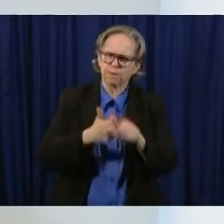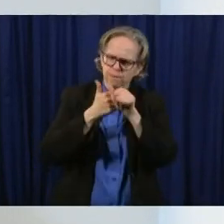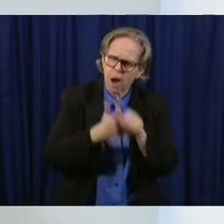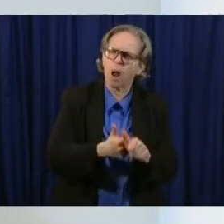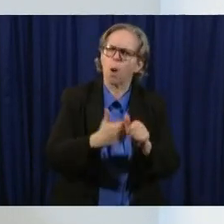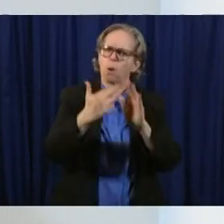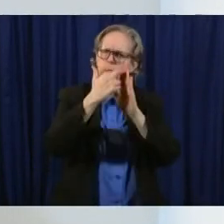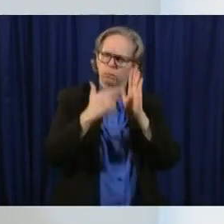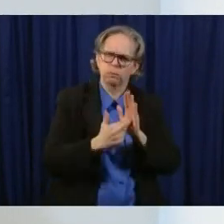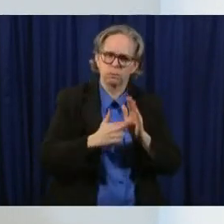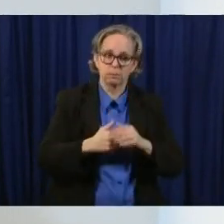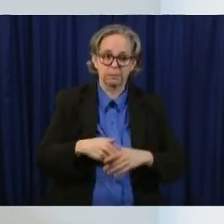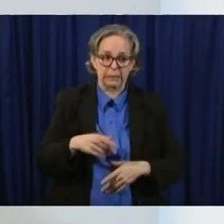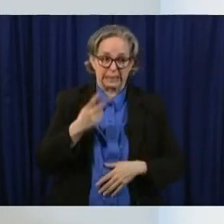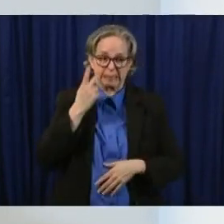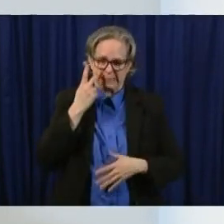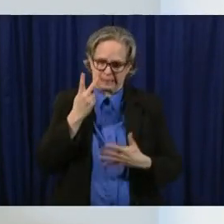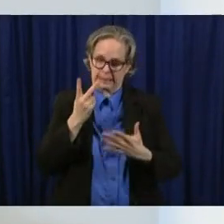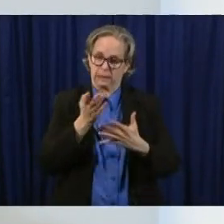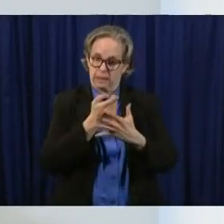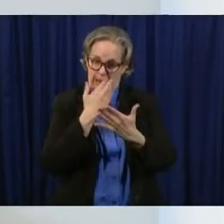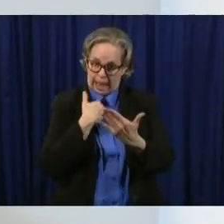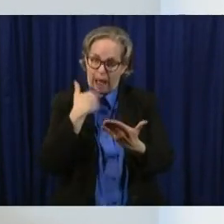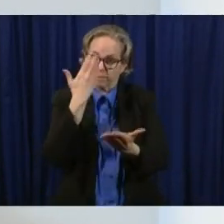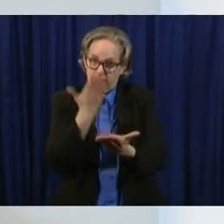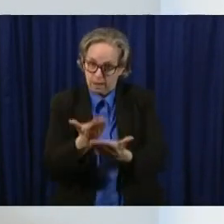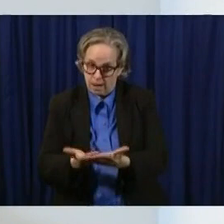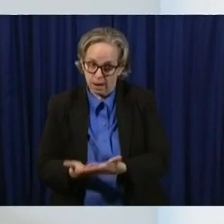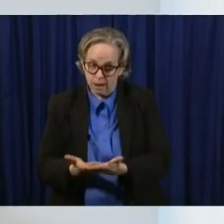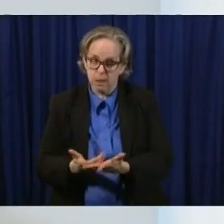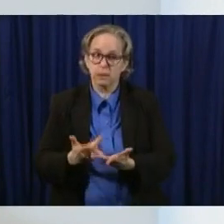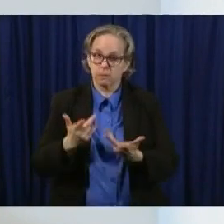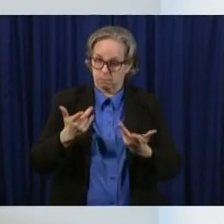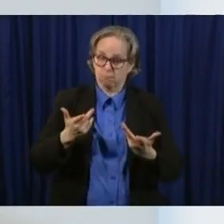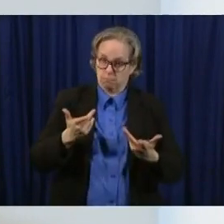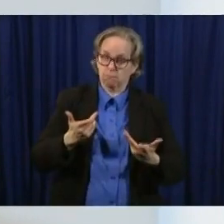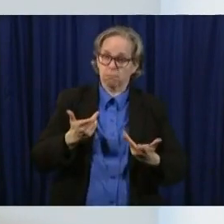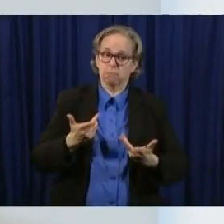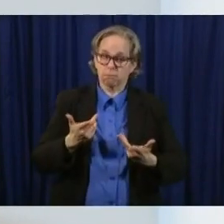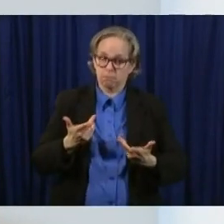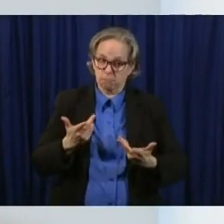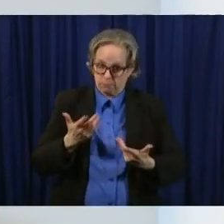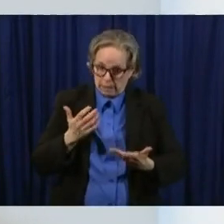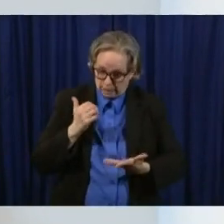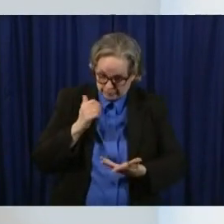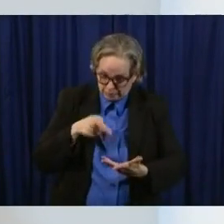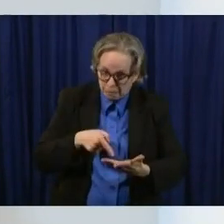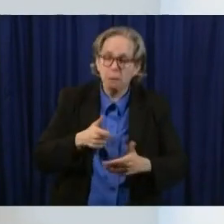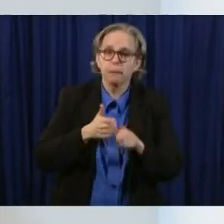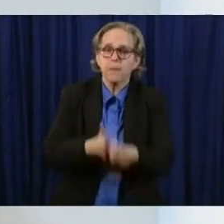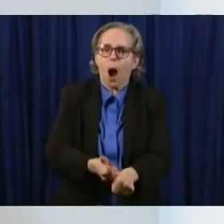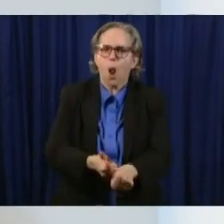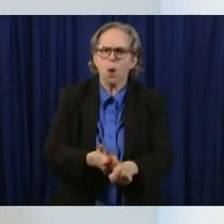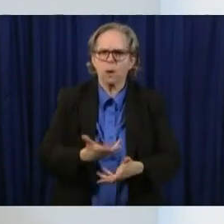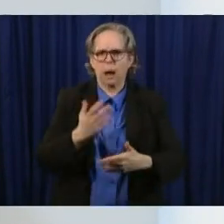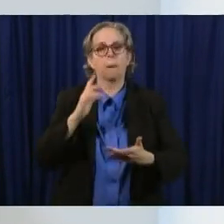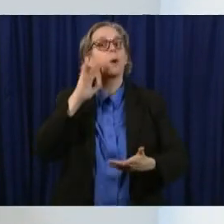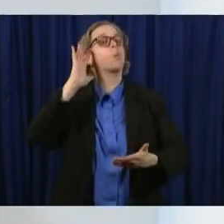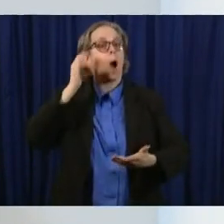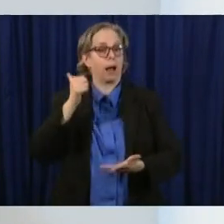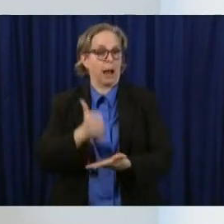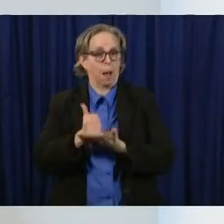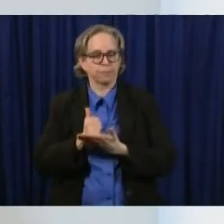benefits of doing that and we as we issue these this new guidance we hope that the same thing happens